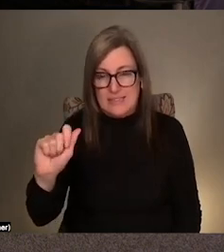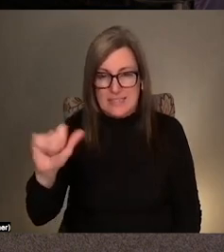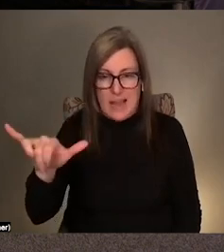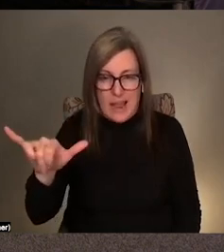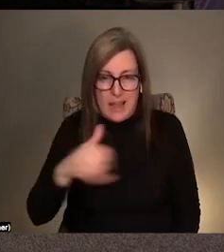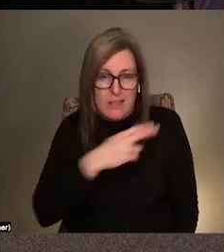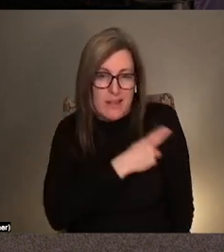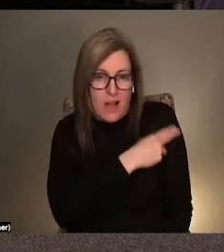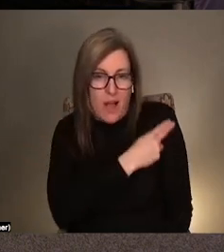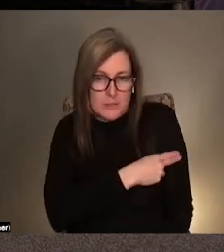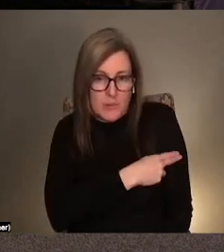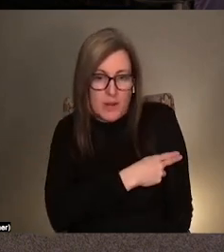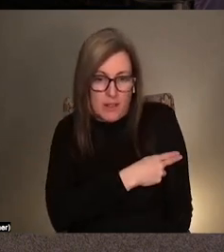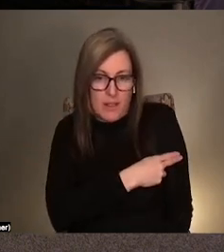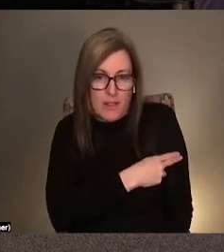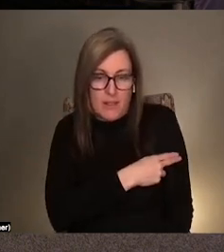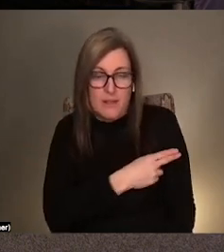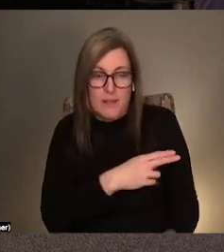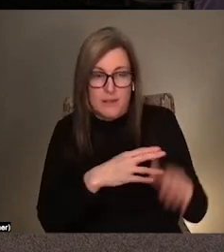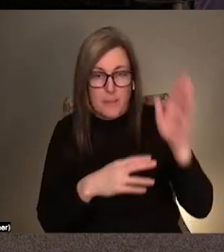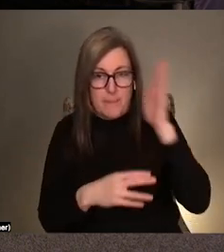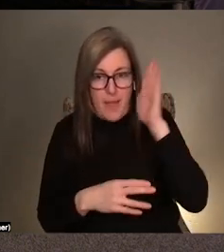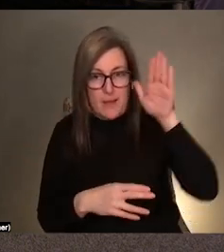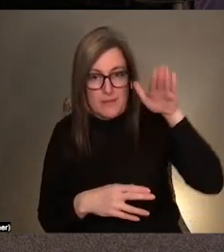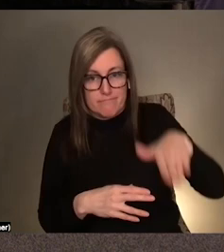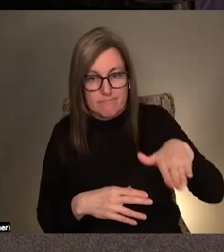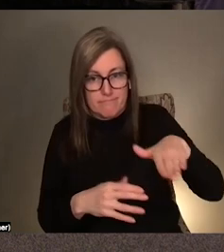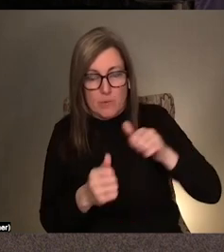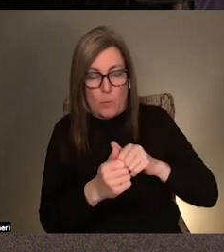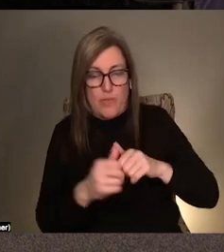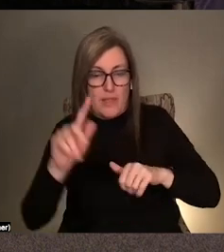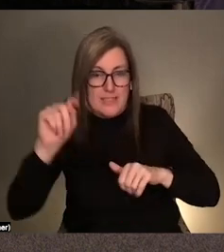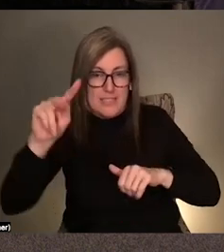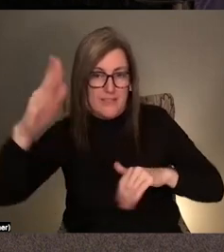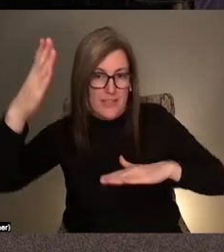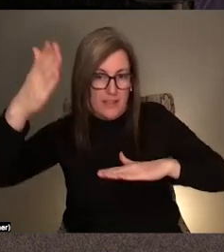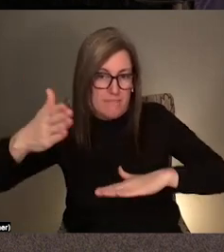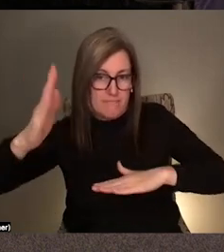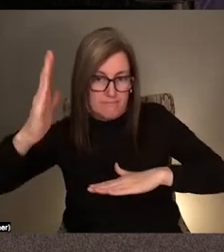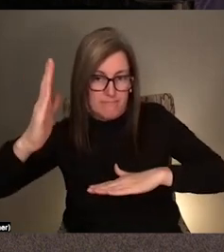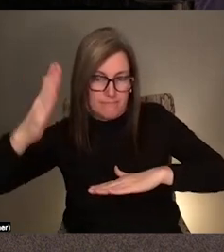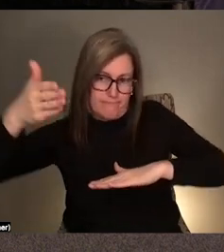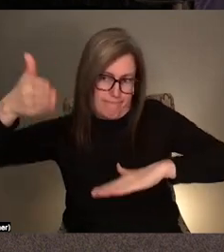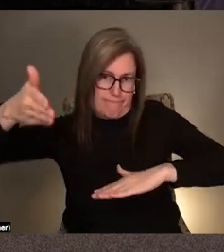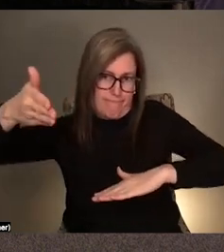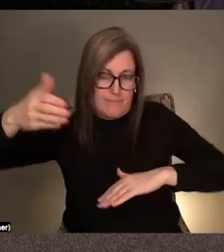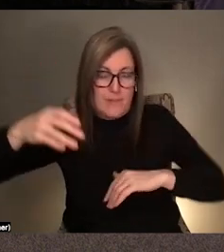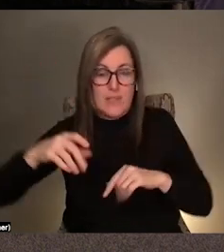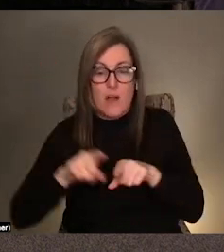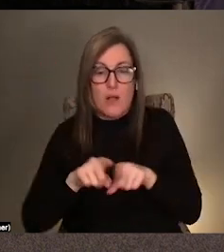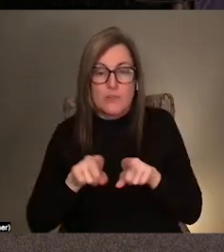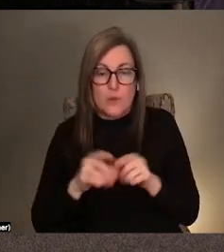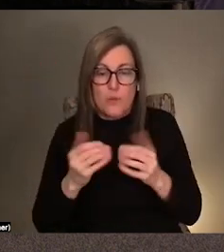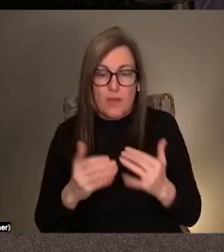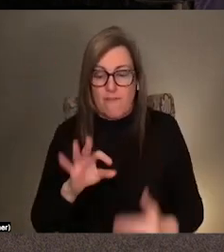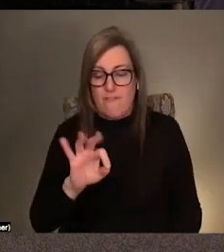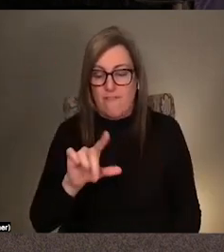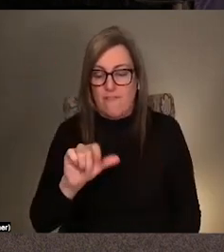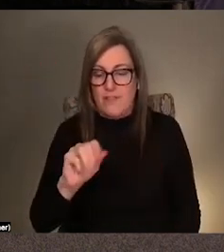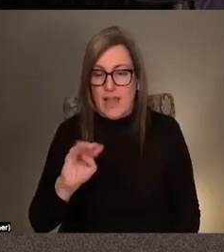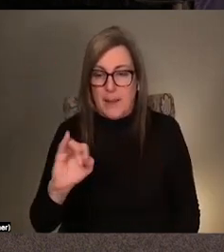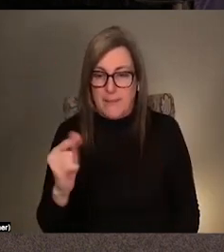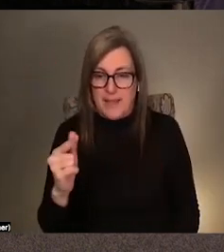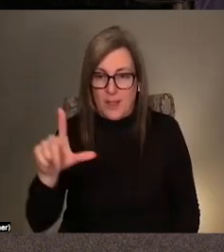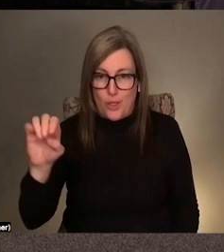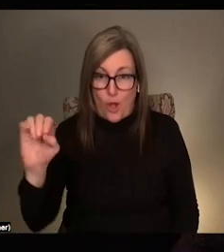attached to a hospital bed with a TV on it. There's also, I can't remember the title, but the, um, the flaming log. Yeah.